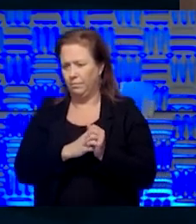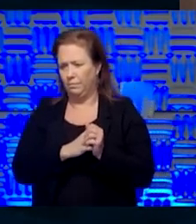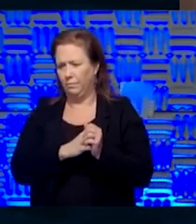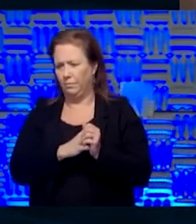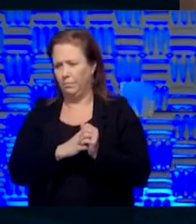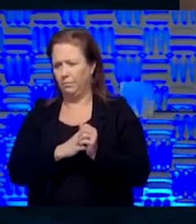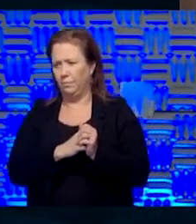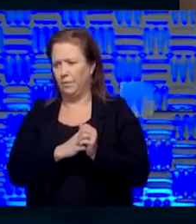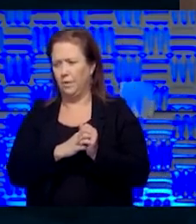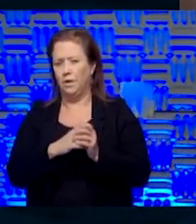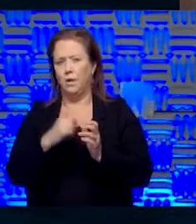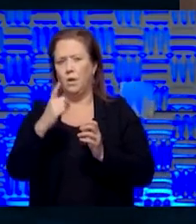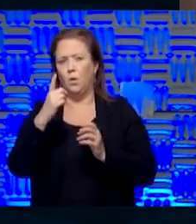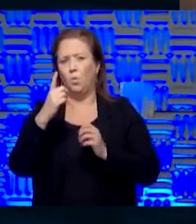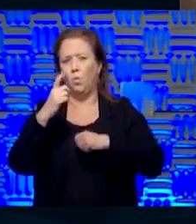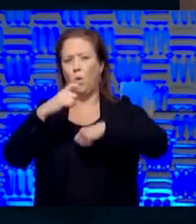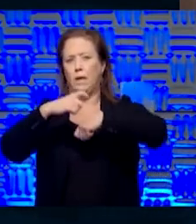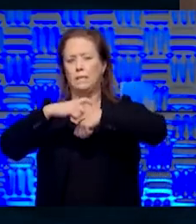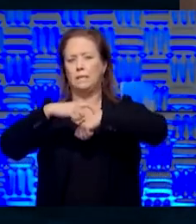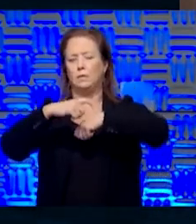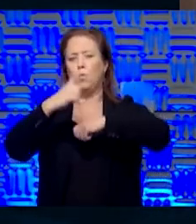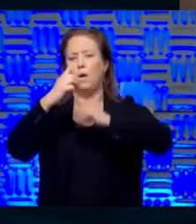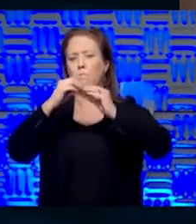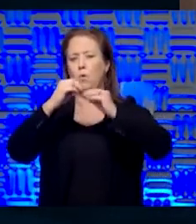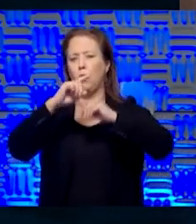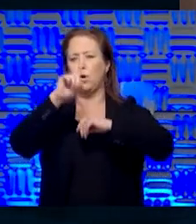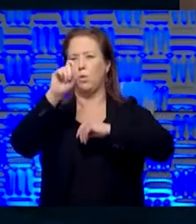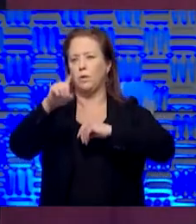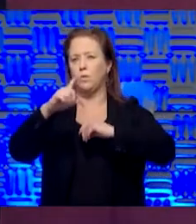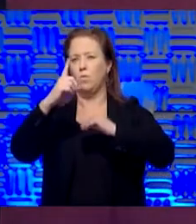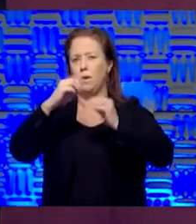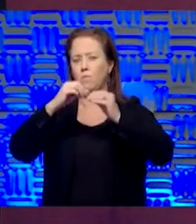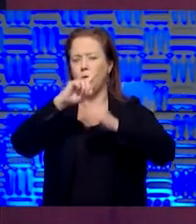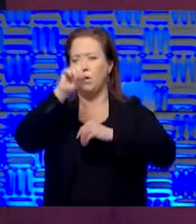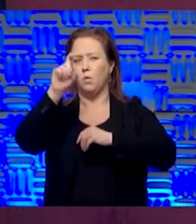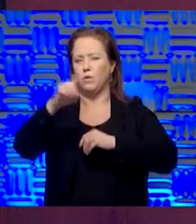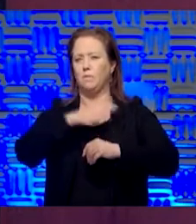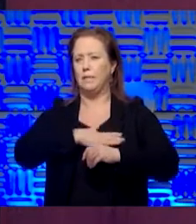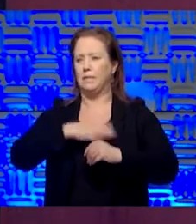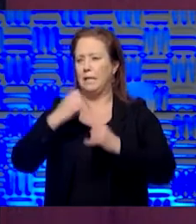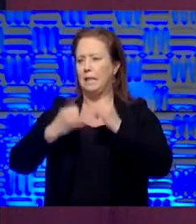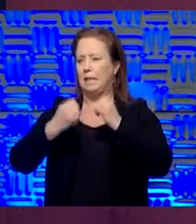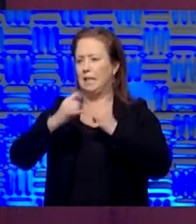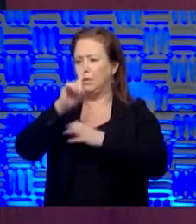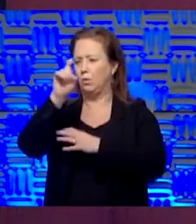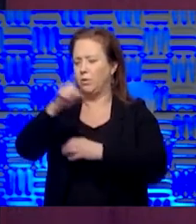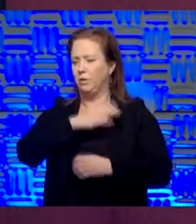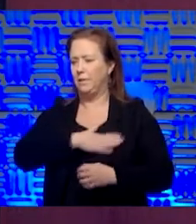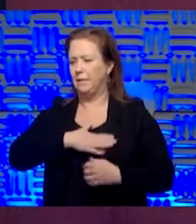Why don't we have time, why don't we have time for one more question and then we'll go to wrapping up. So the last question, please.